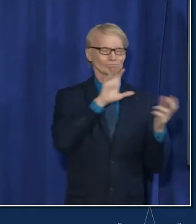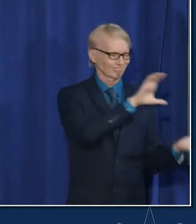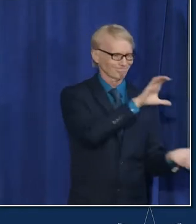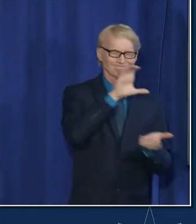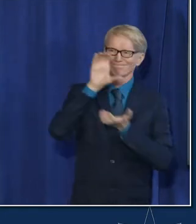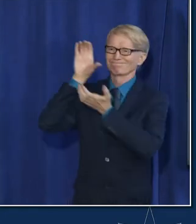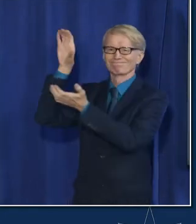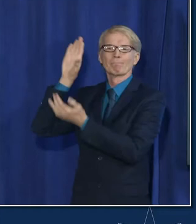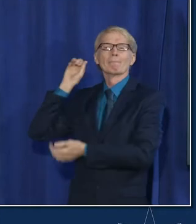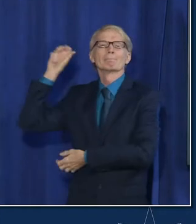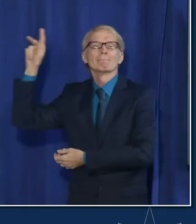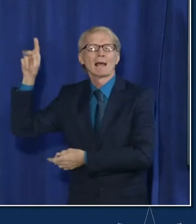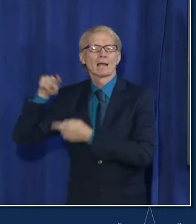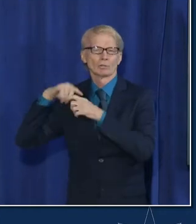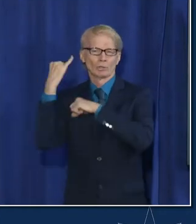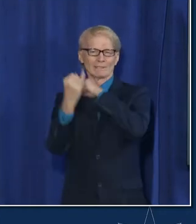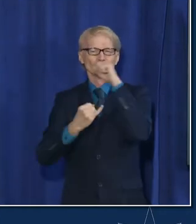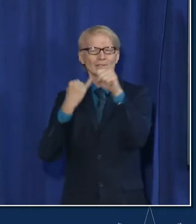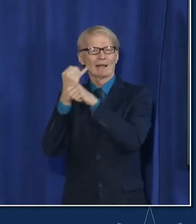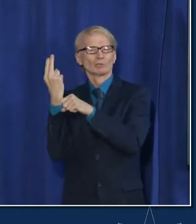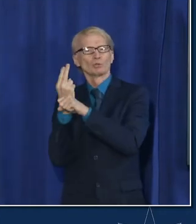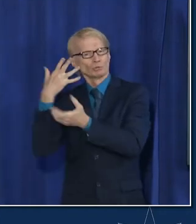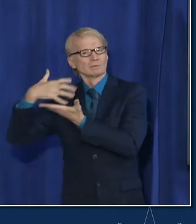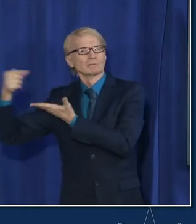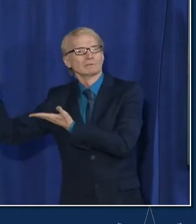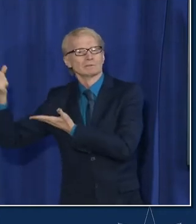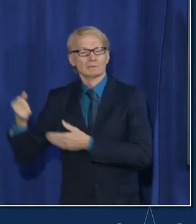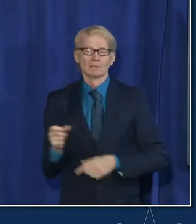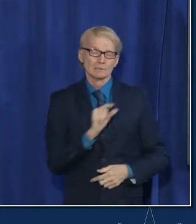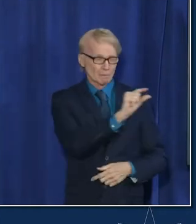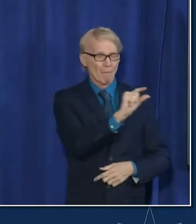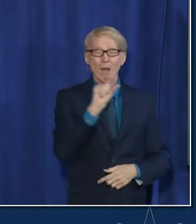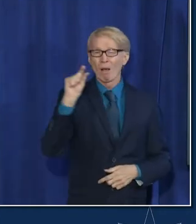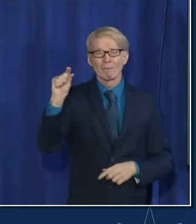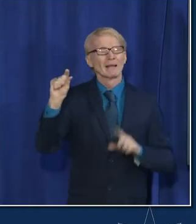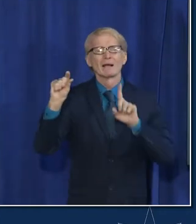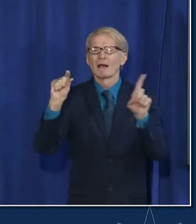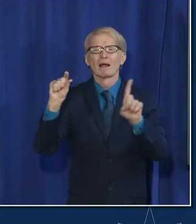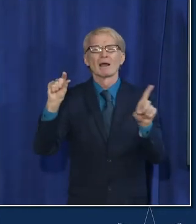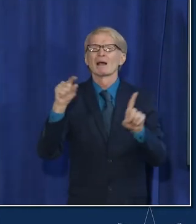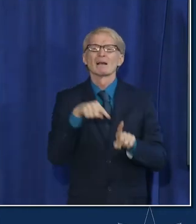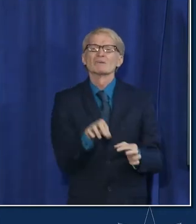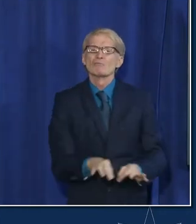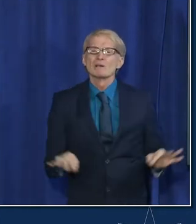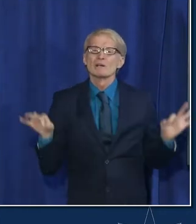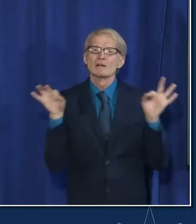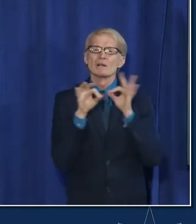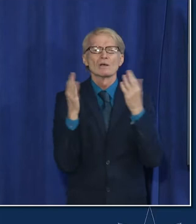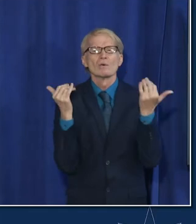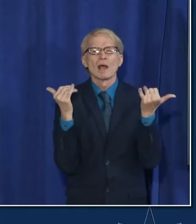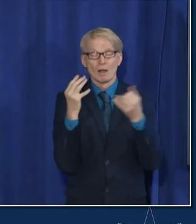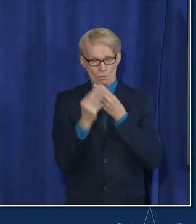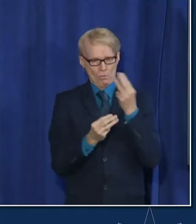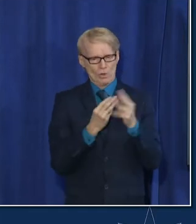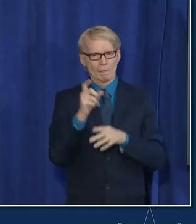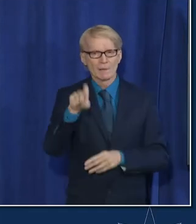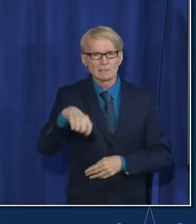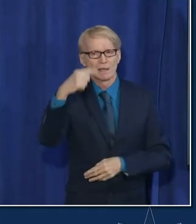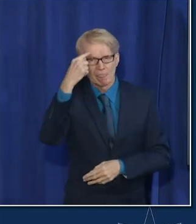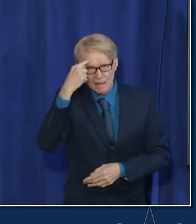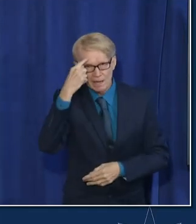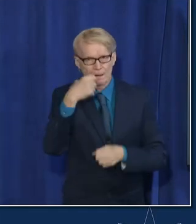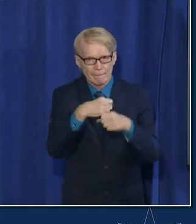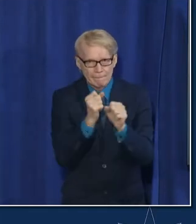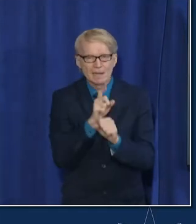and send that vaccine international it's just a small piece but it is critical that as a world we think about making sure